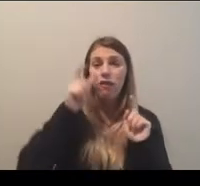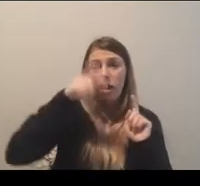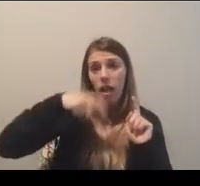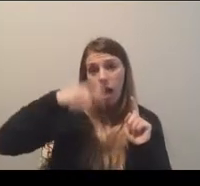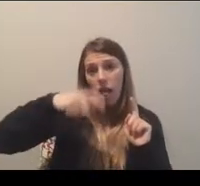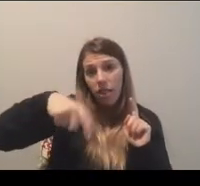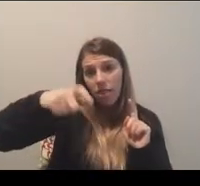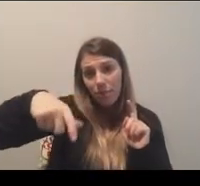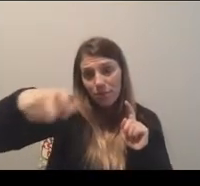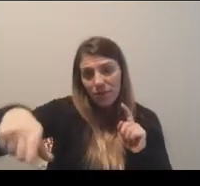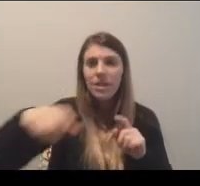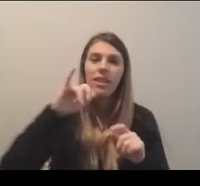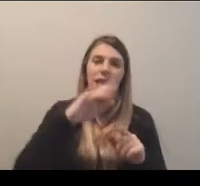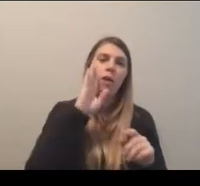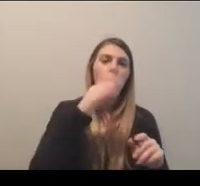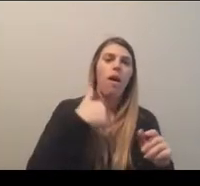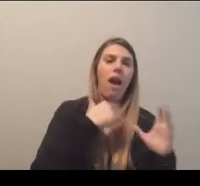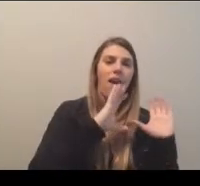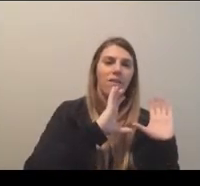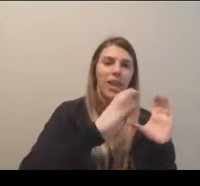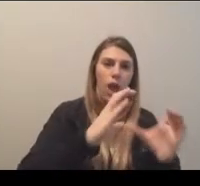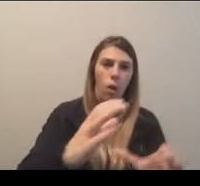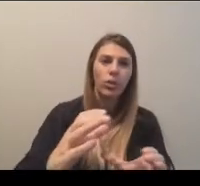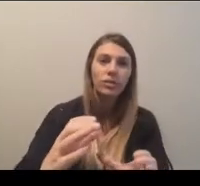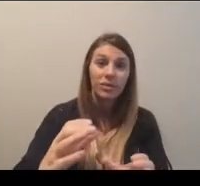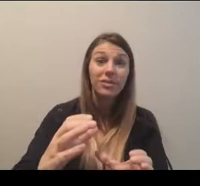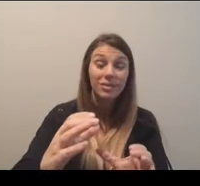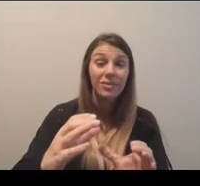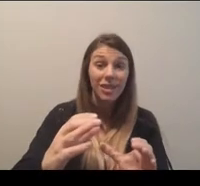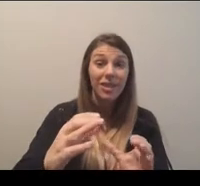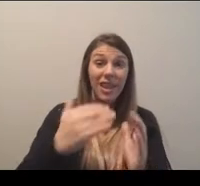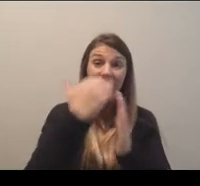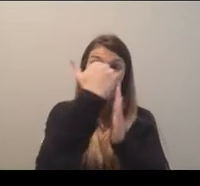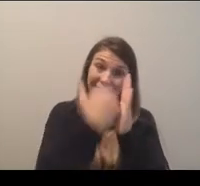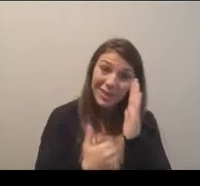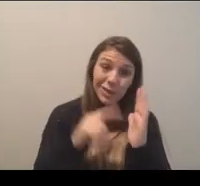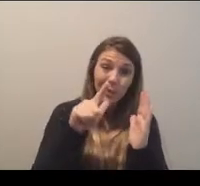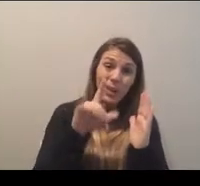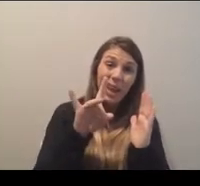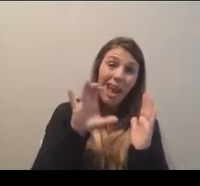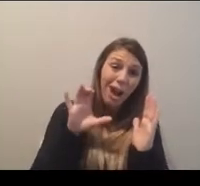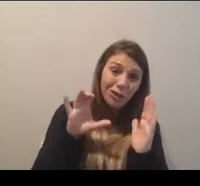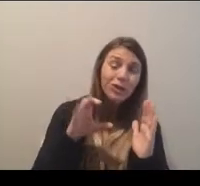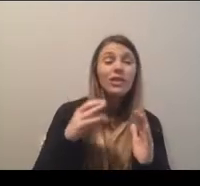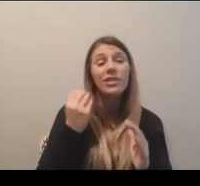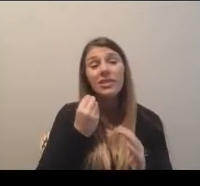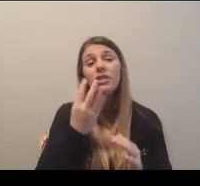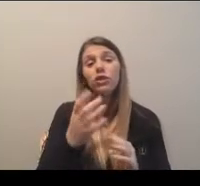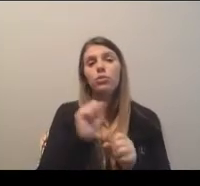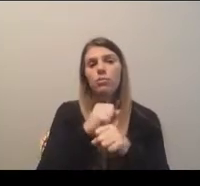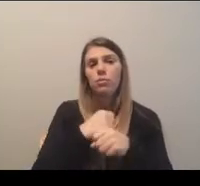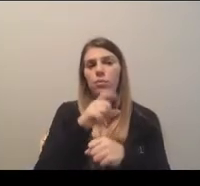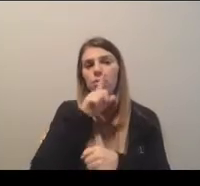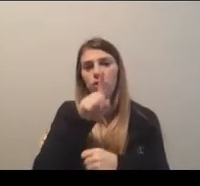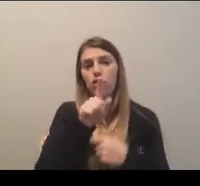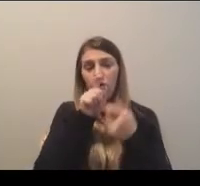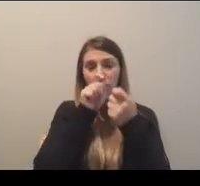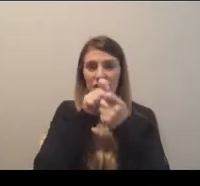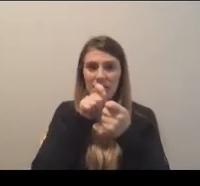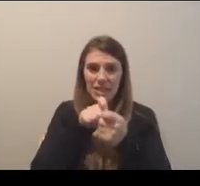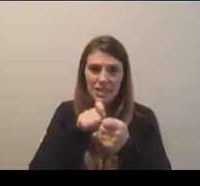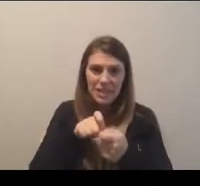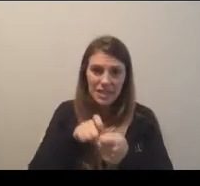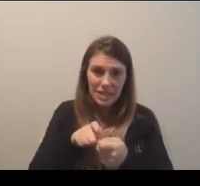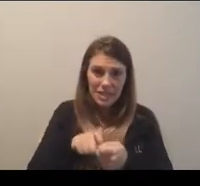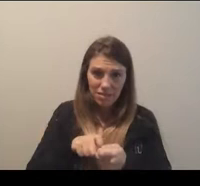that categorize these 28 different budget line items. To make sure that the detail on this process